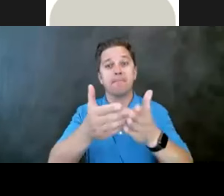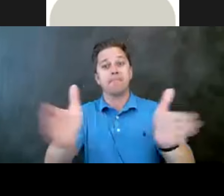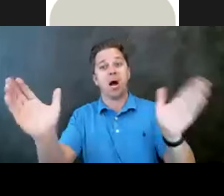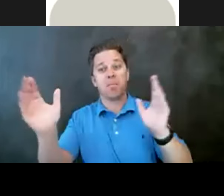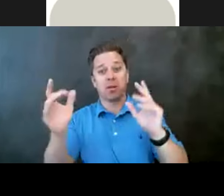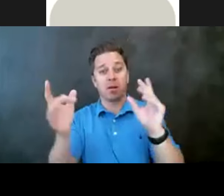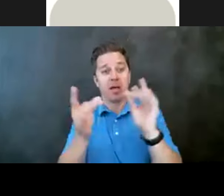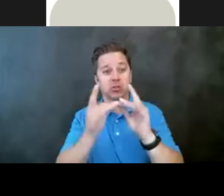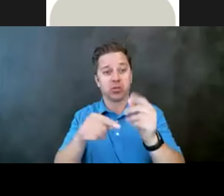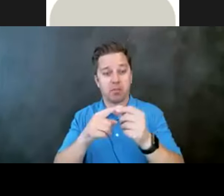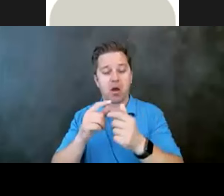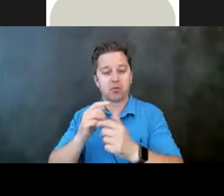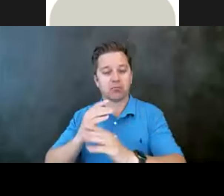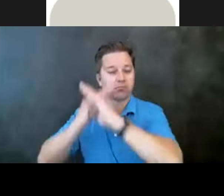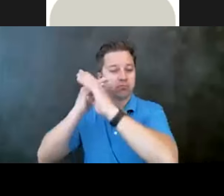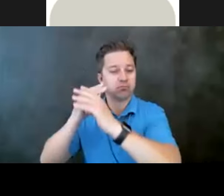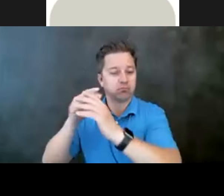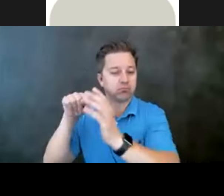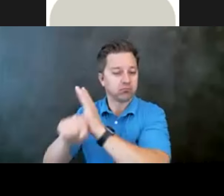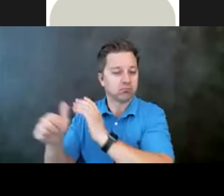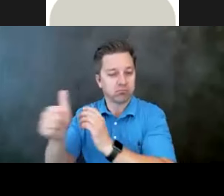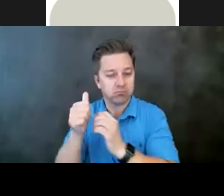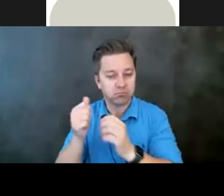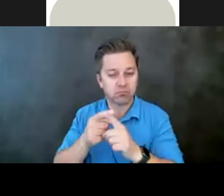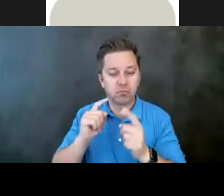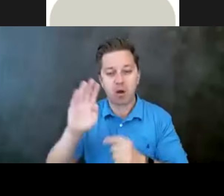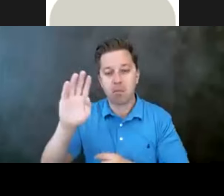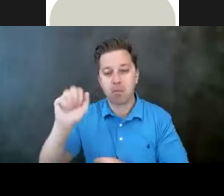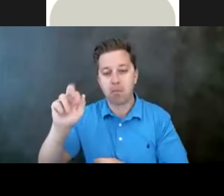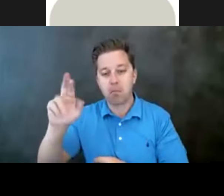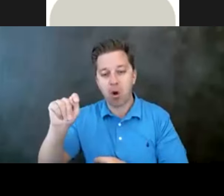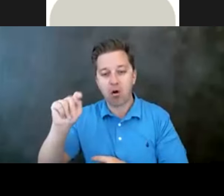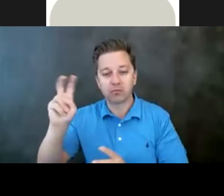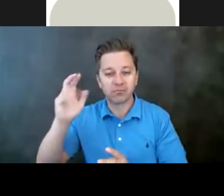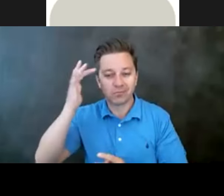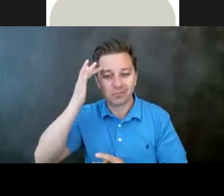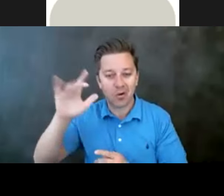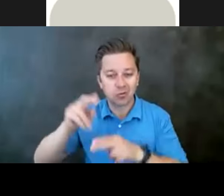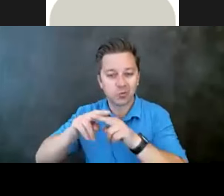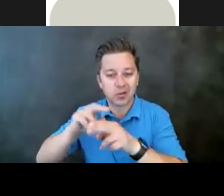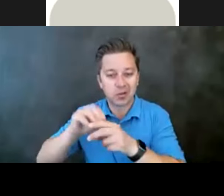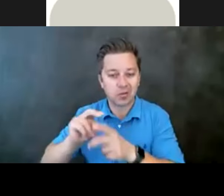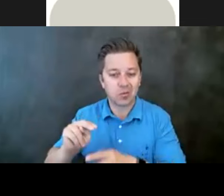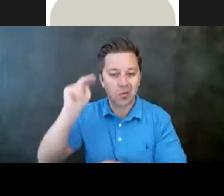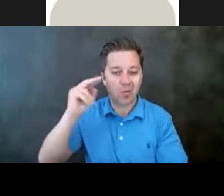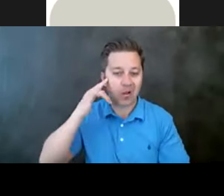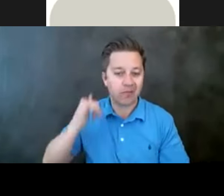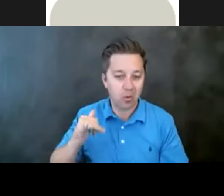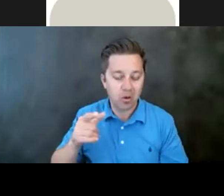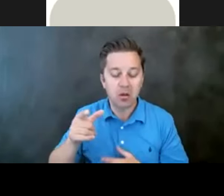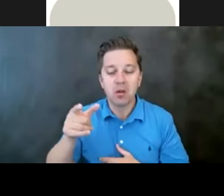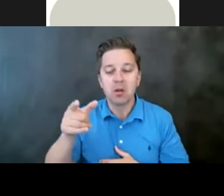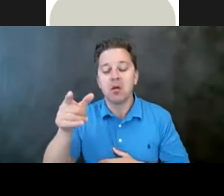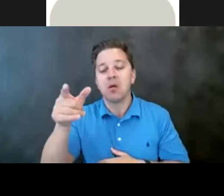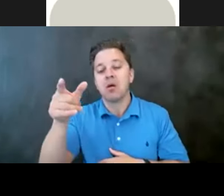suicide prevention from the BART train or the smart train up in the North Bay area. One of the